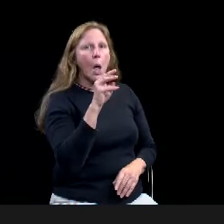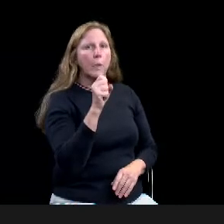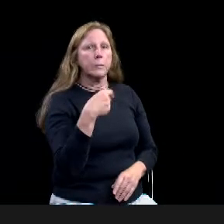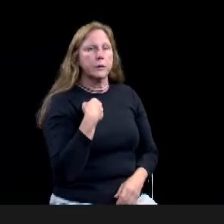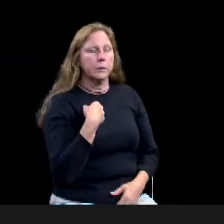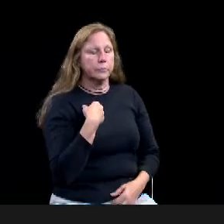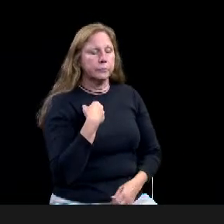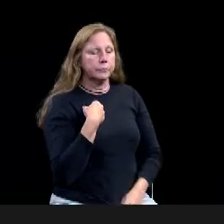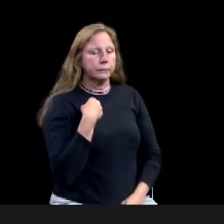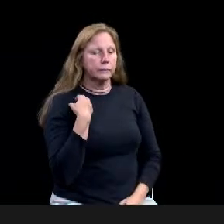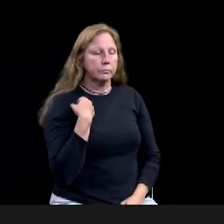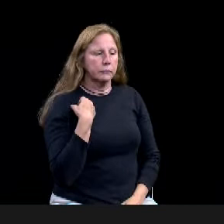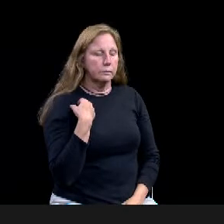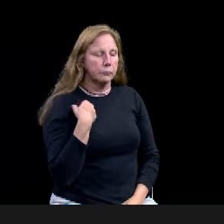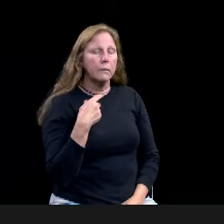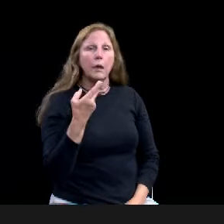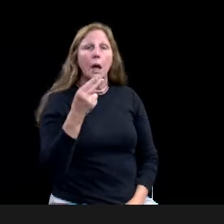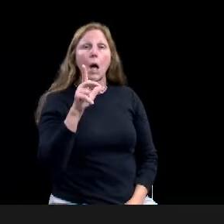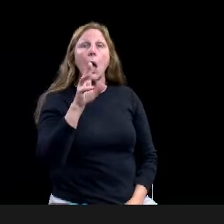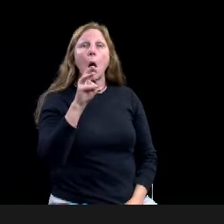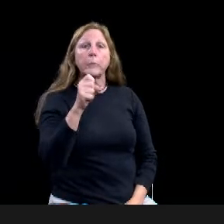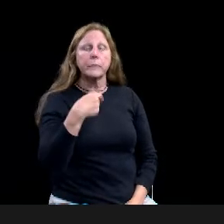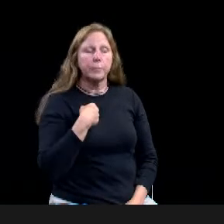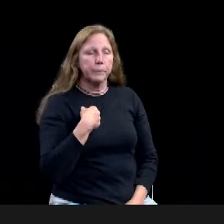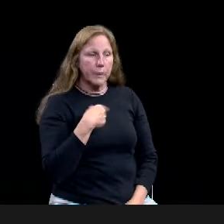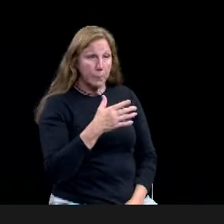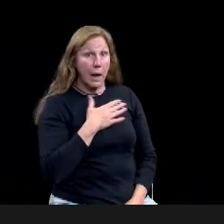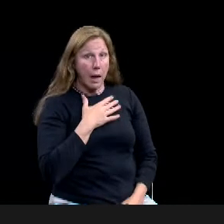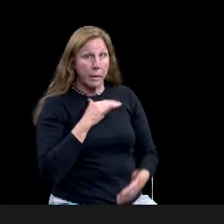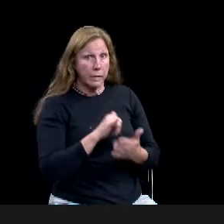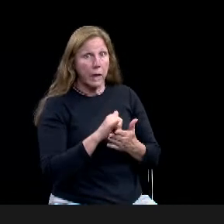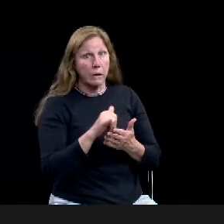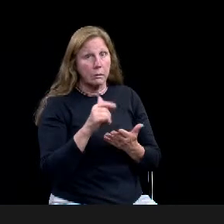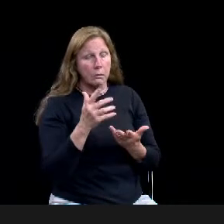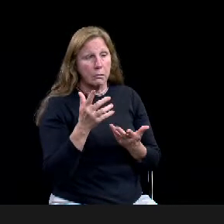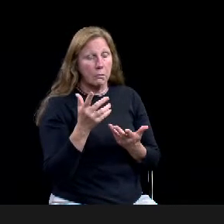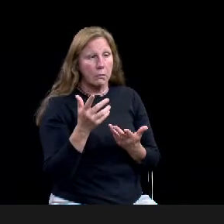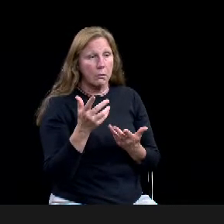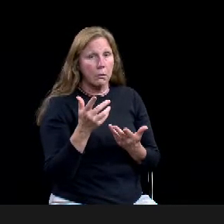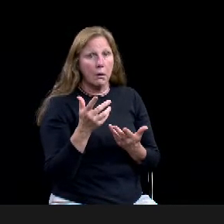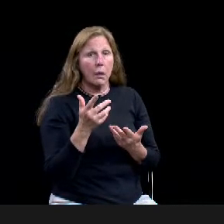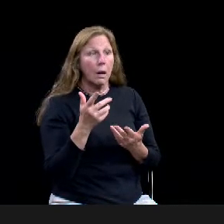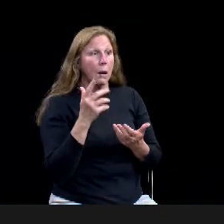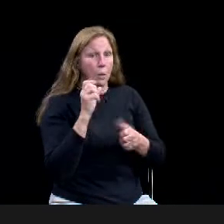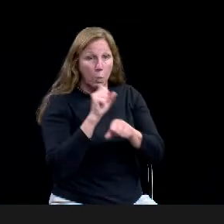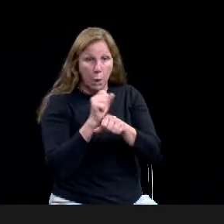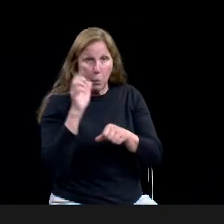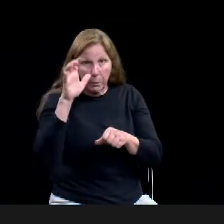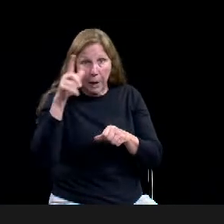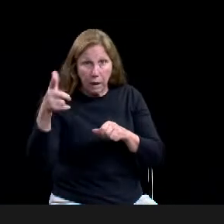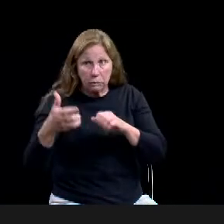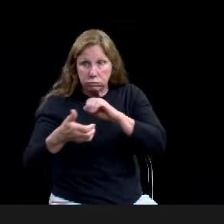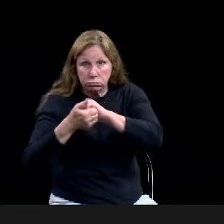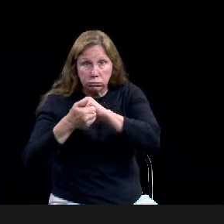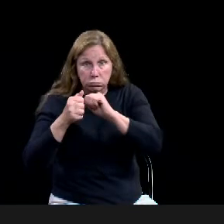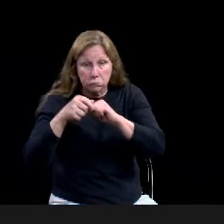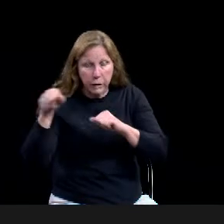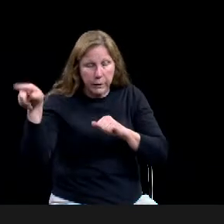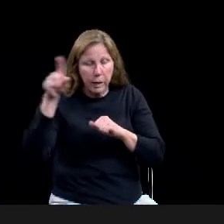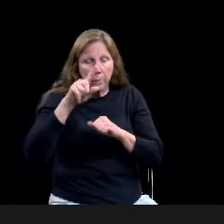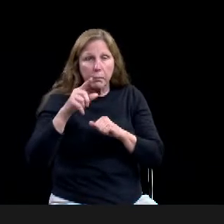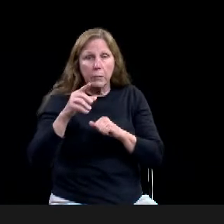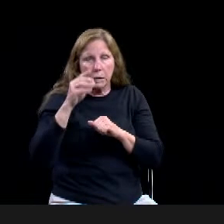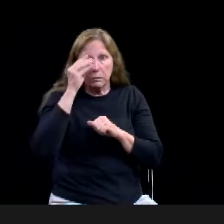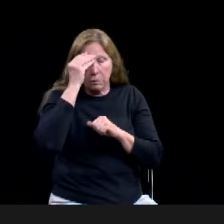Baylor university over there and, uh, let, and, and the welcome center is evidently will be going in right there and I think they'll have a nice, uh,